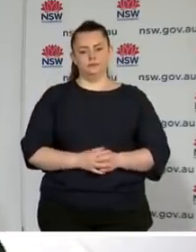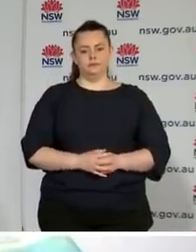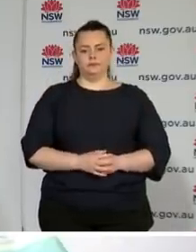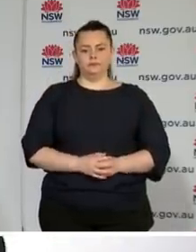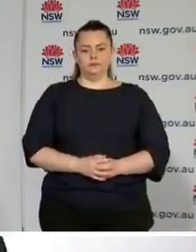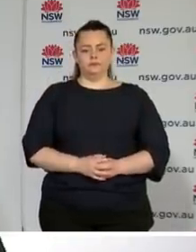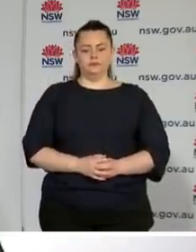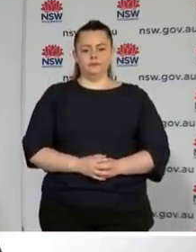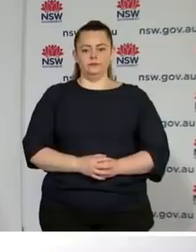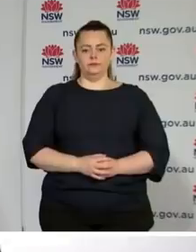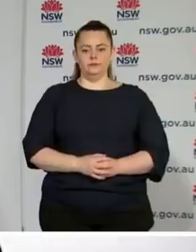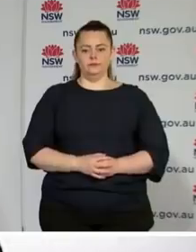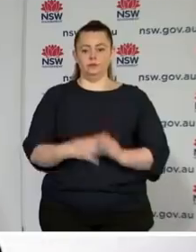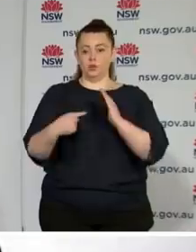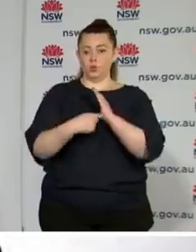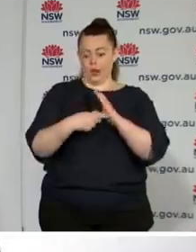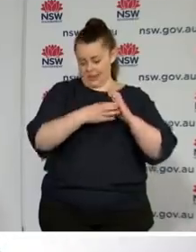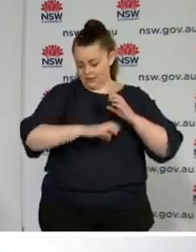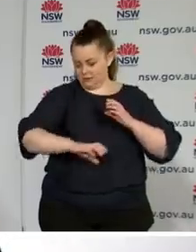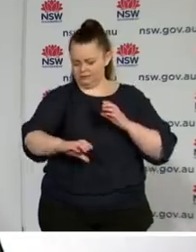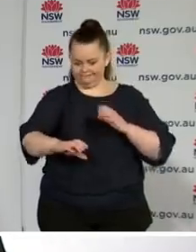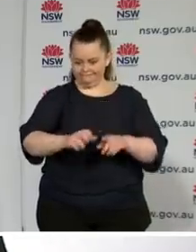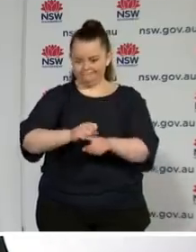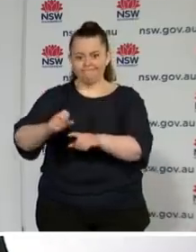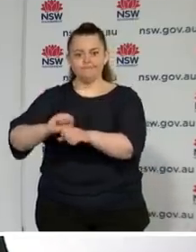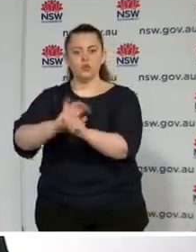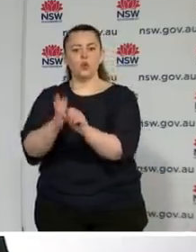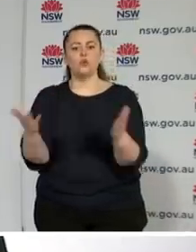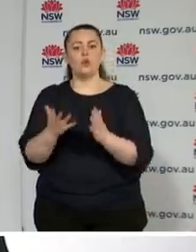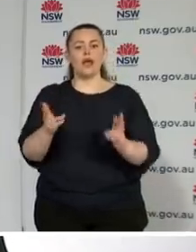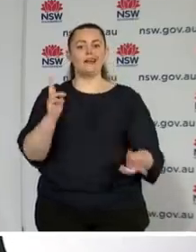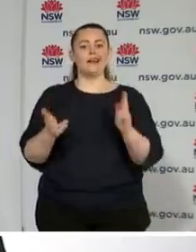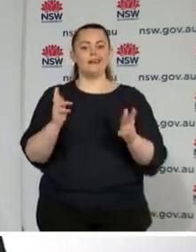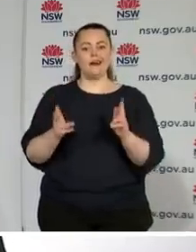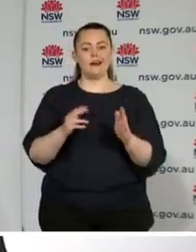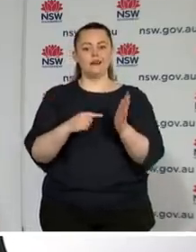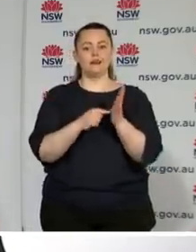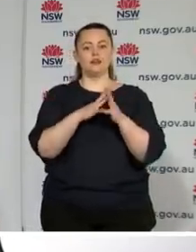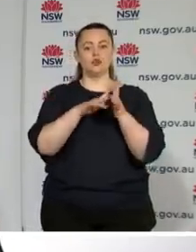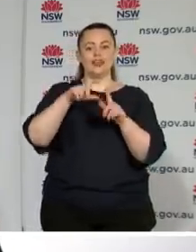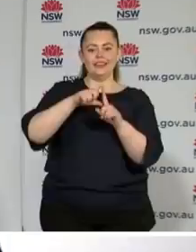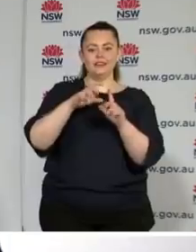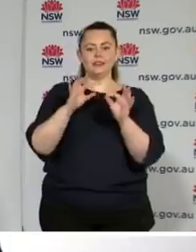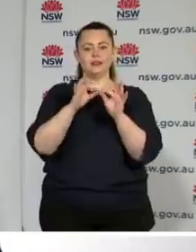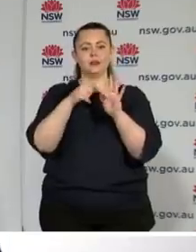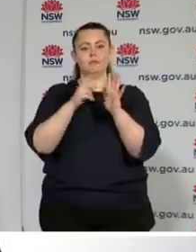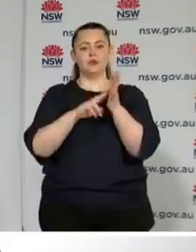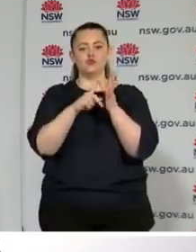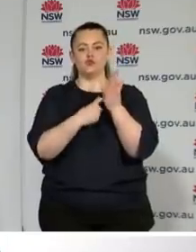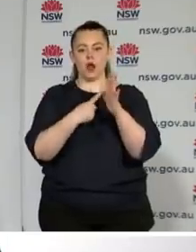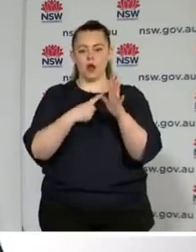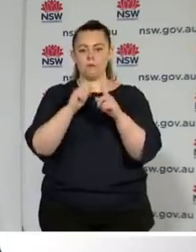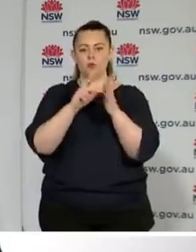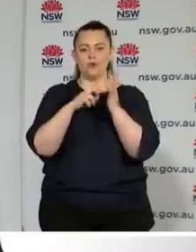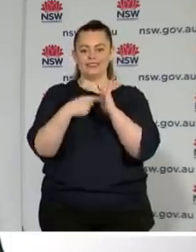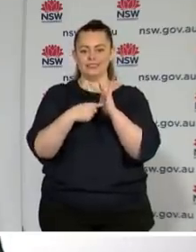In terms of sewage detections, we've got sewage detections in Gunnedah, Tweed, Benora Point and South Grafton in northern New South